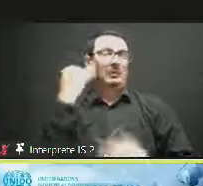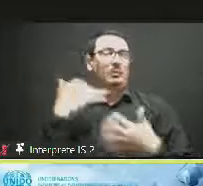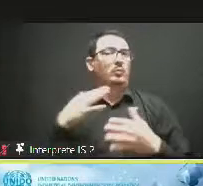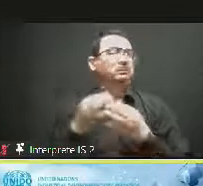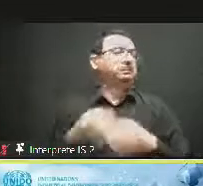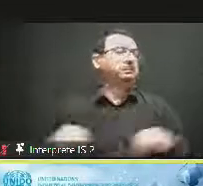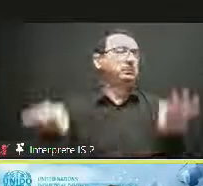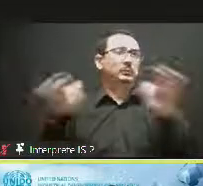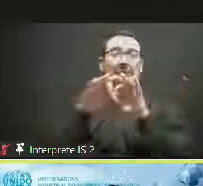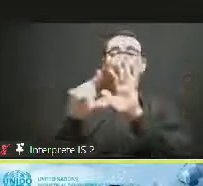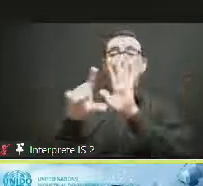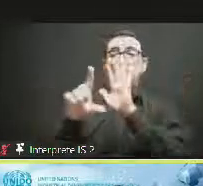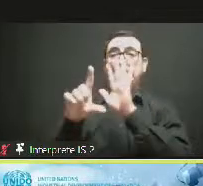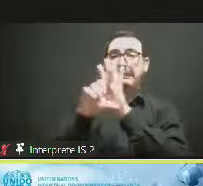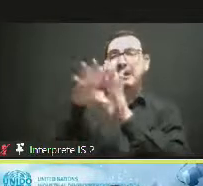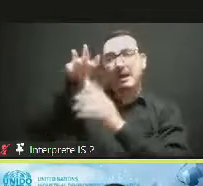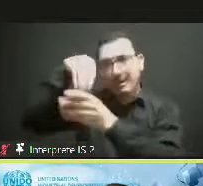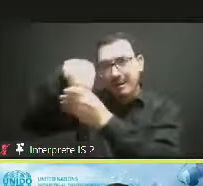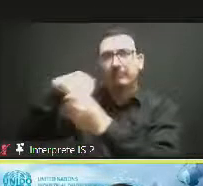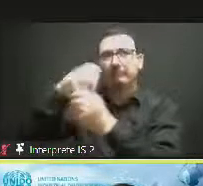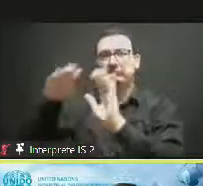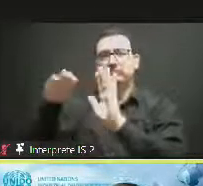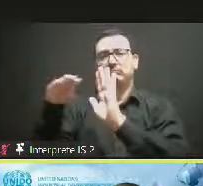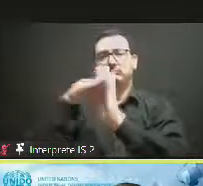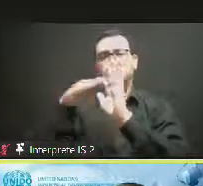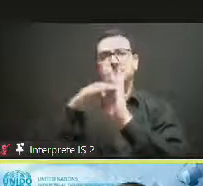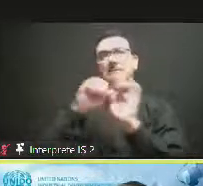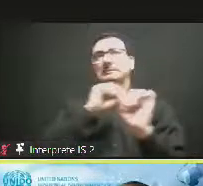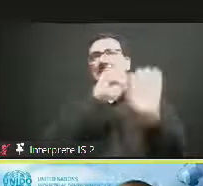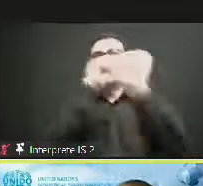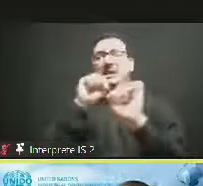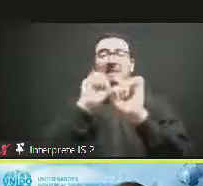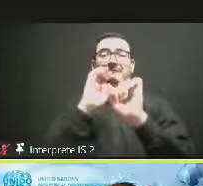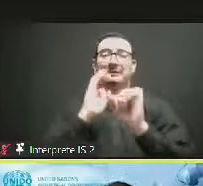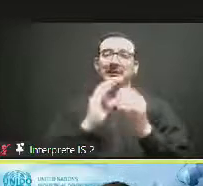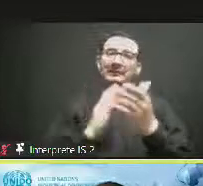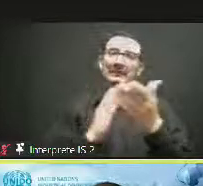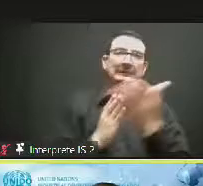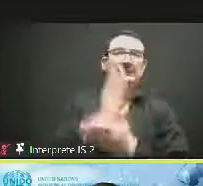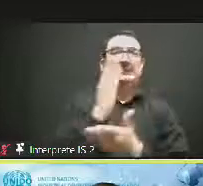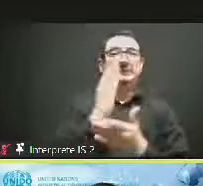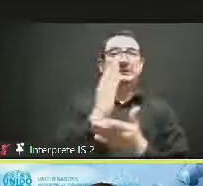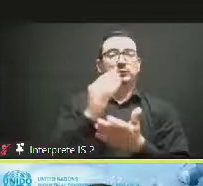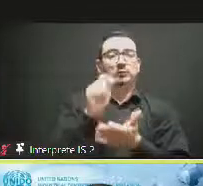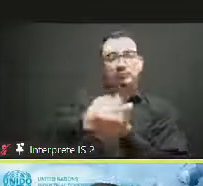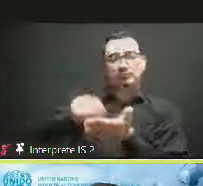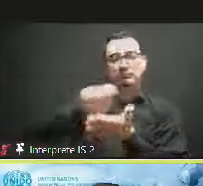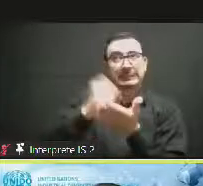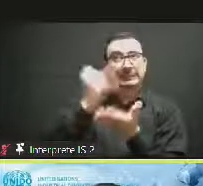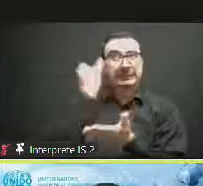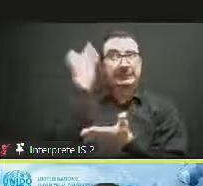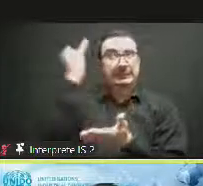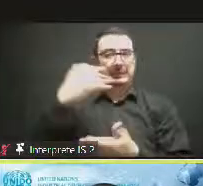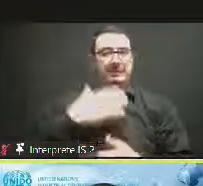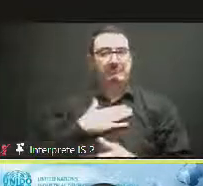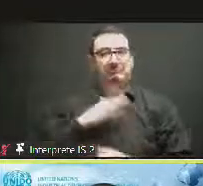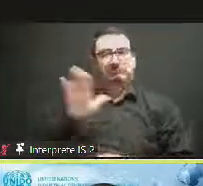we can go more in general. And this is my last slide and this is